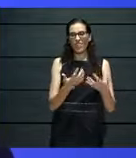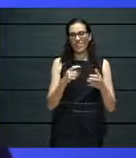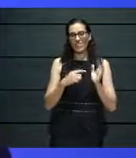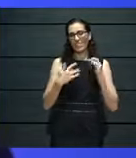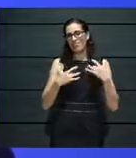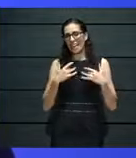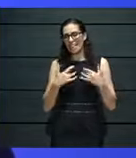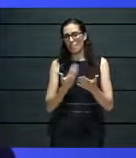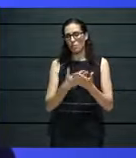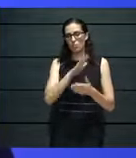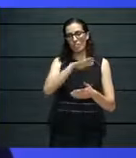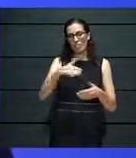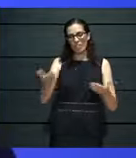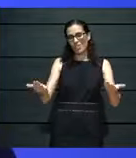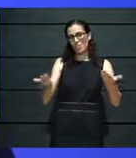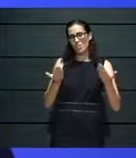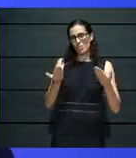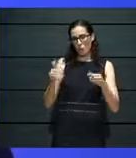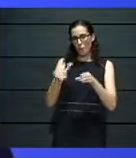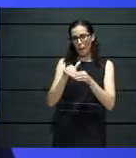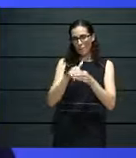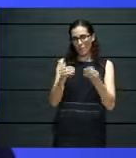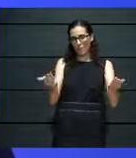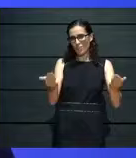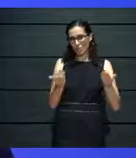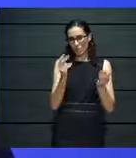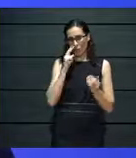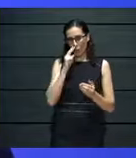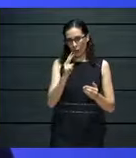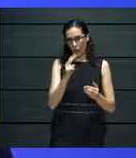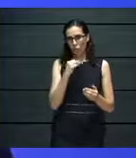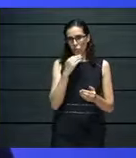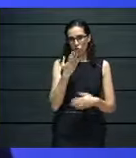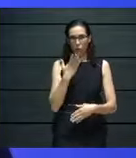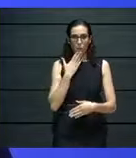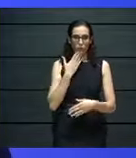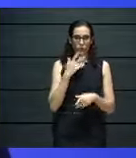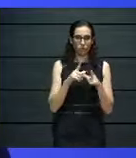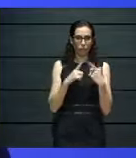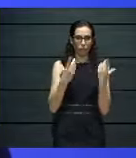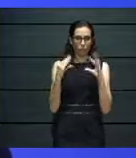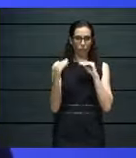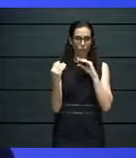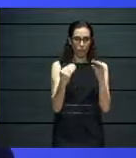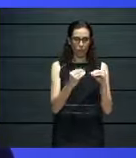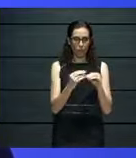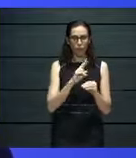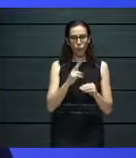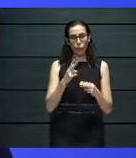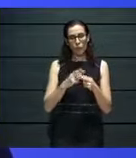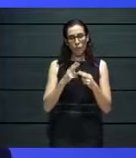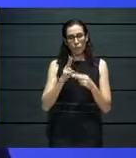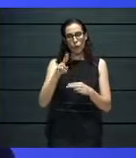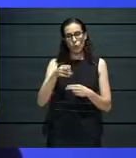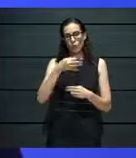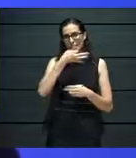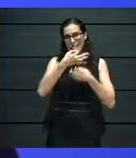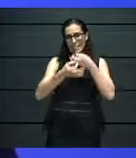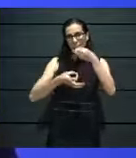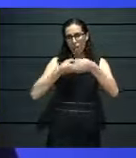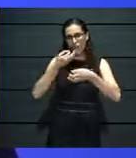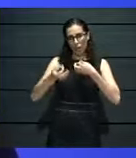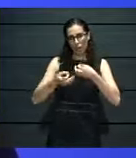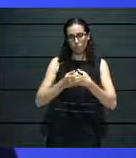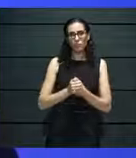to engage as much members to come as possible. And we actually ran a survey, and the survey resulted, we